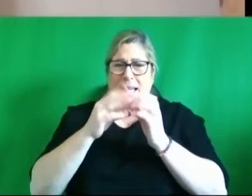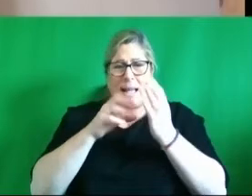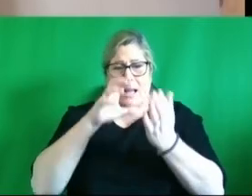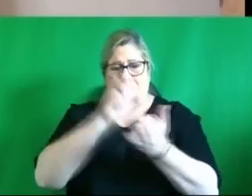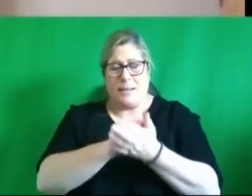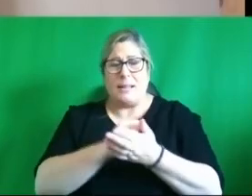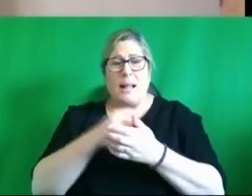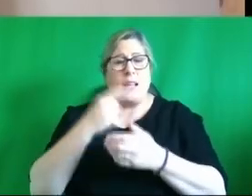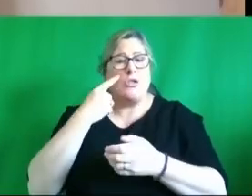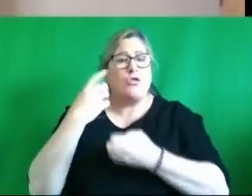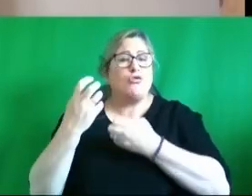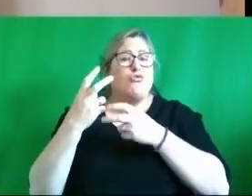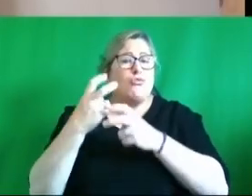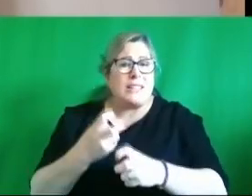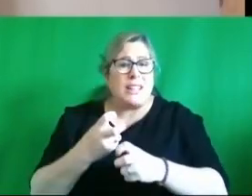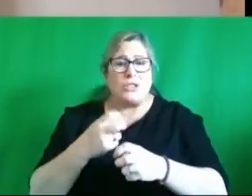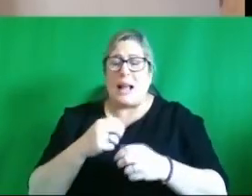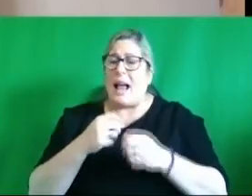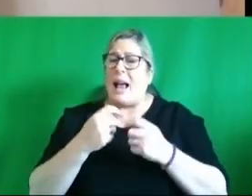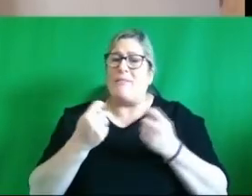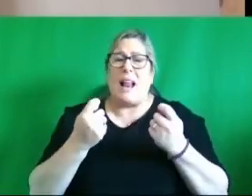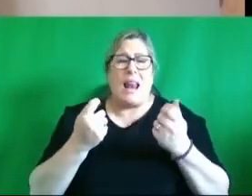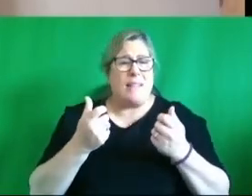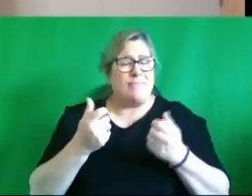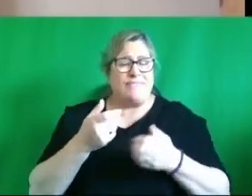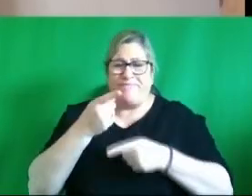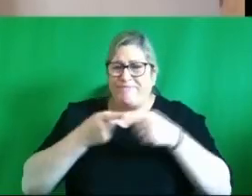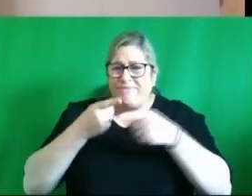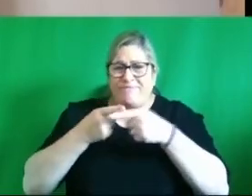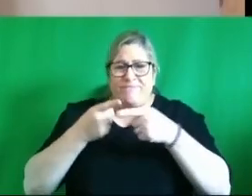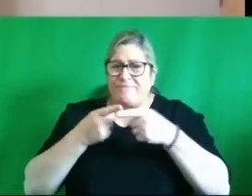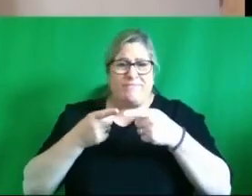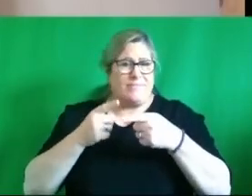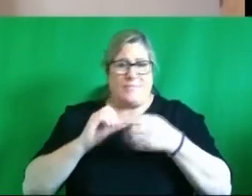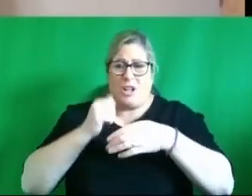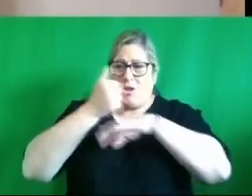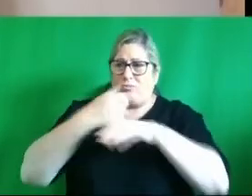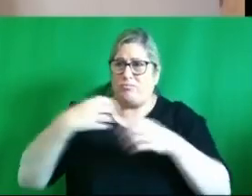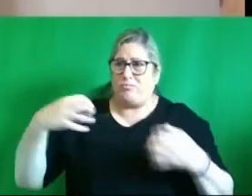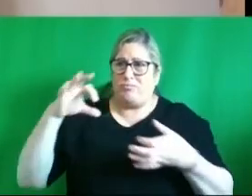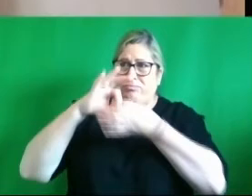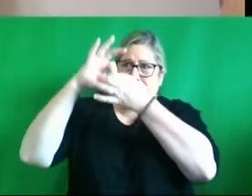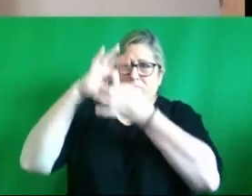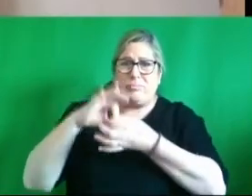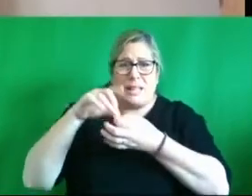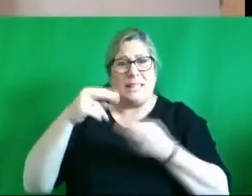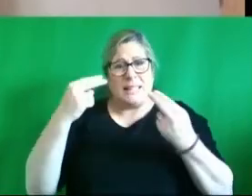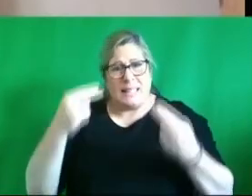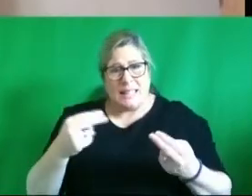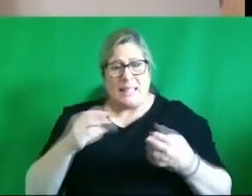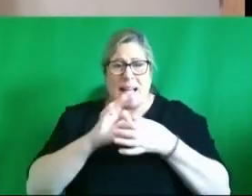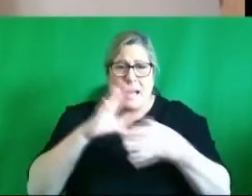a lack of overarching strategy in this area and that then leads to fragmentation and duplication and gaps